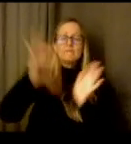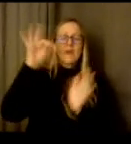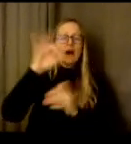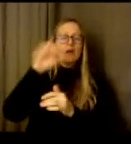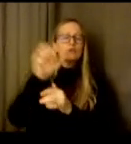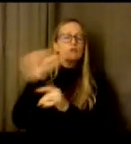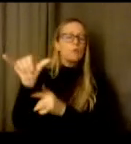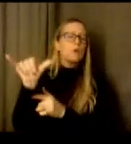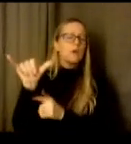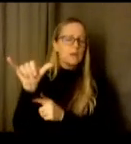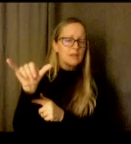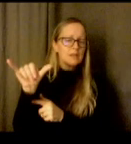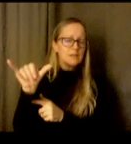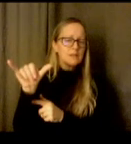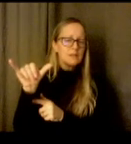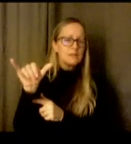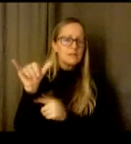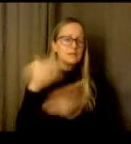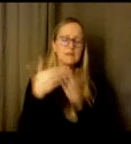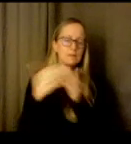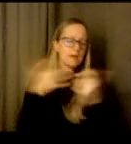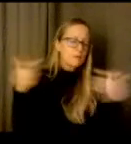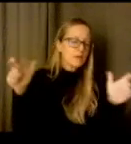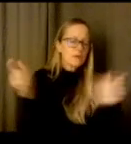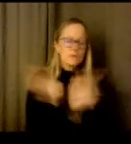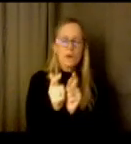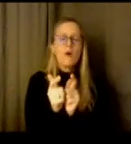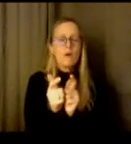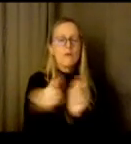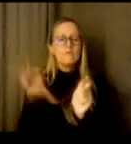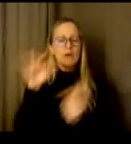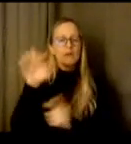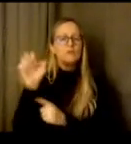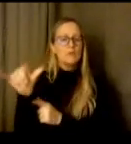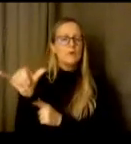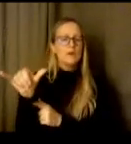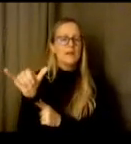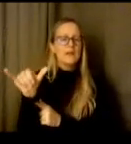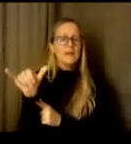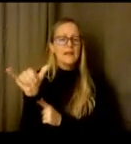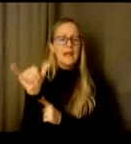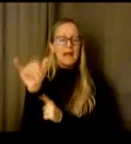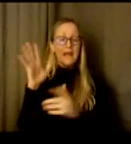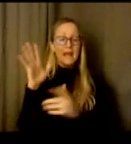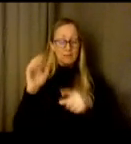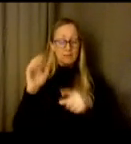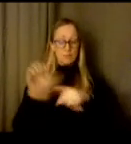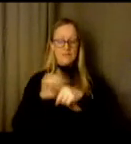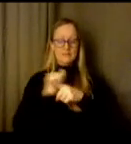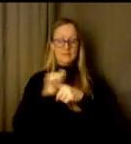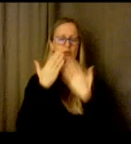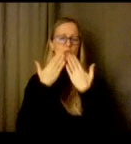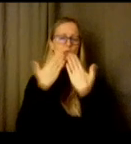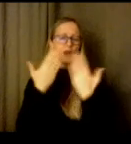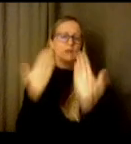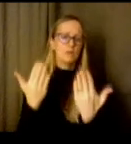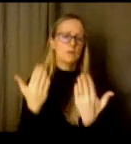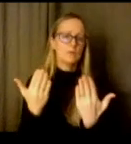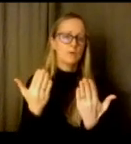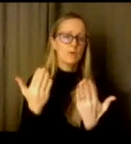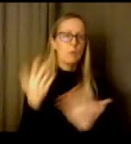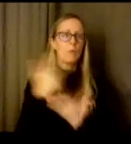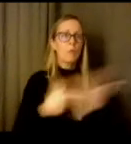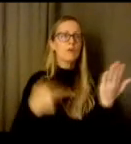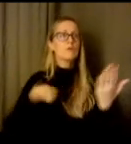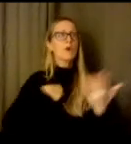really critically important right now and and also practicing gratitude what what what are the things that we do have in our lives that we're thankful